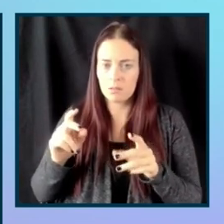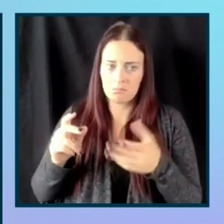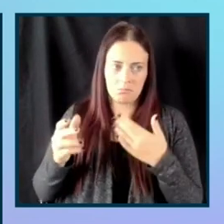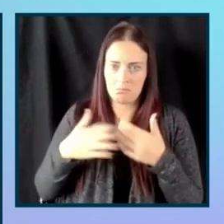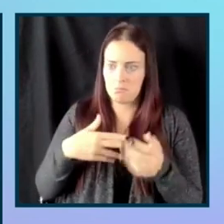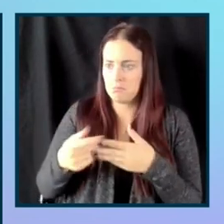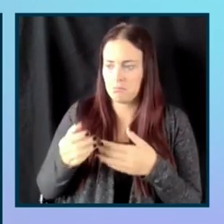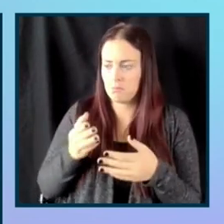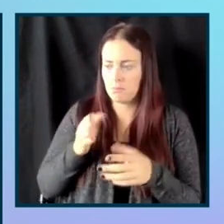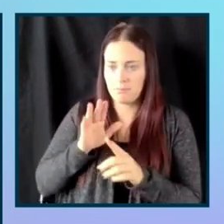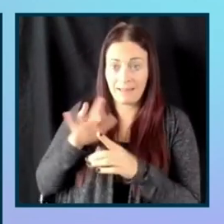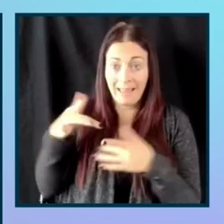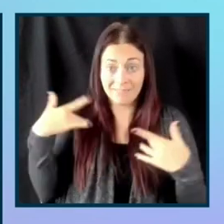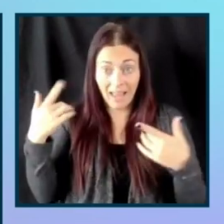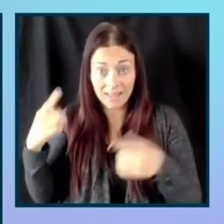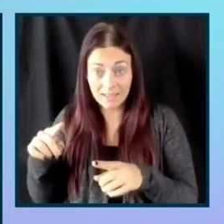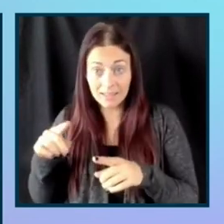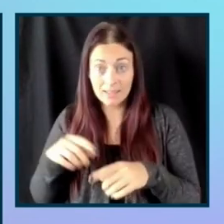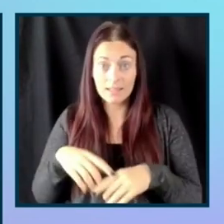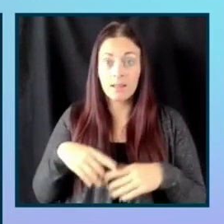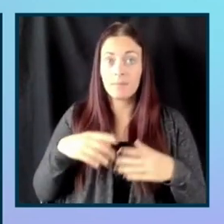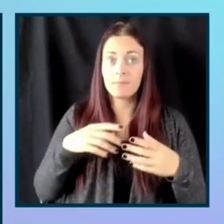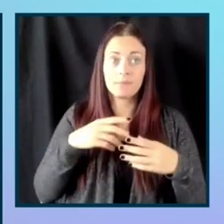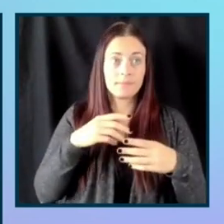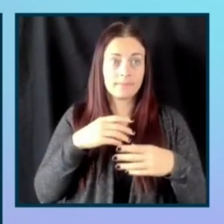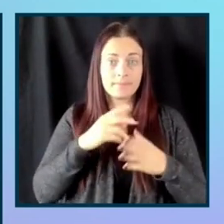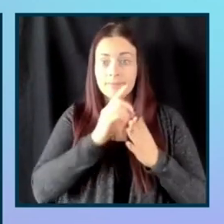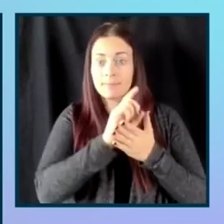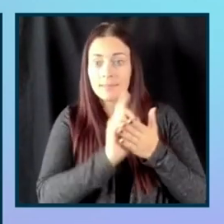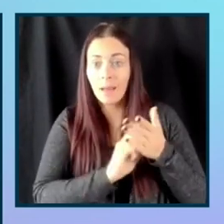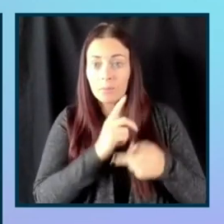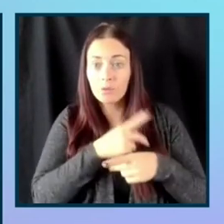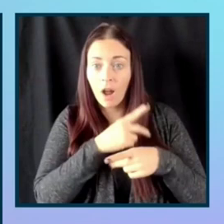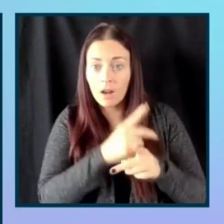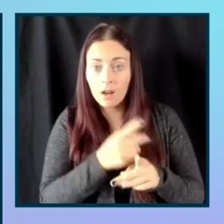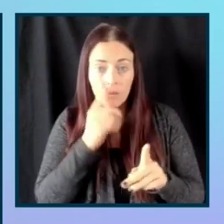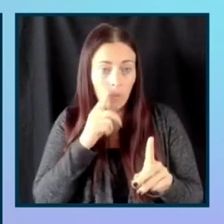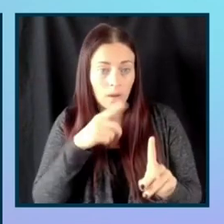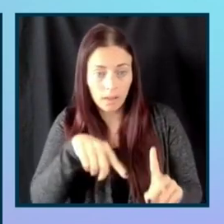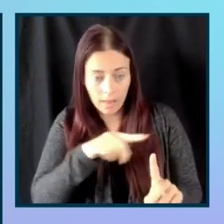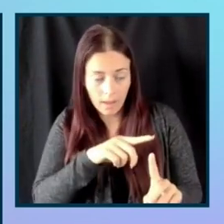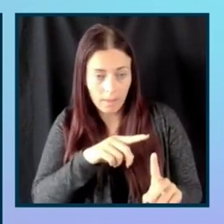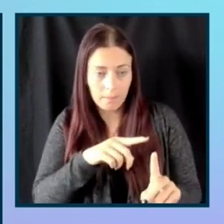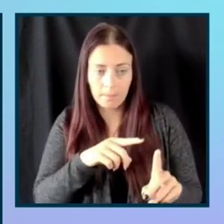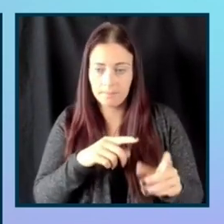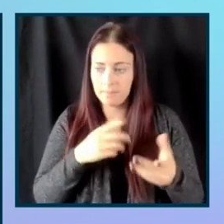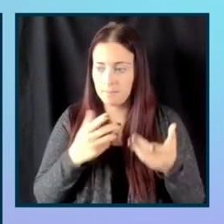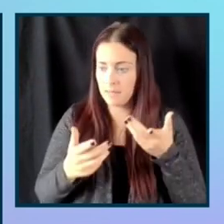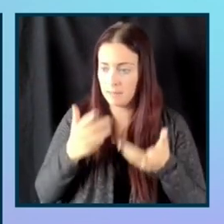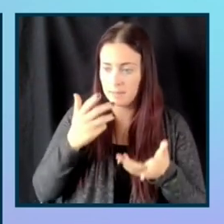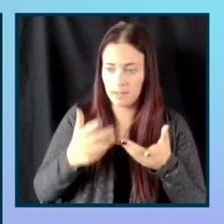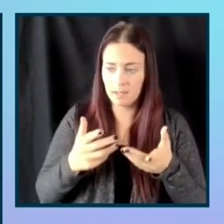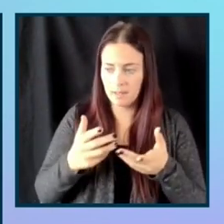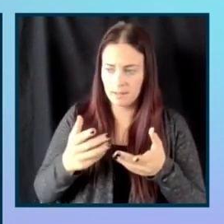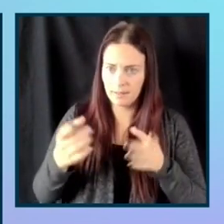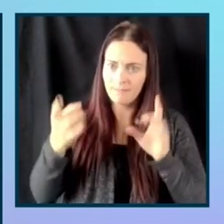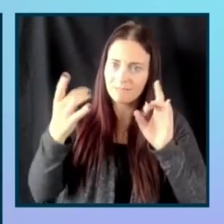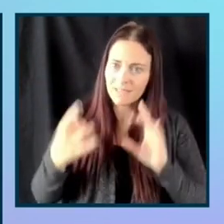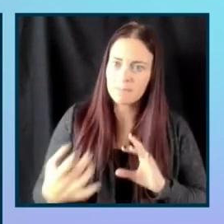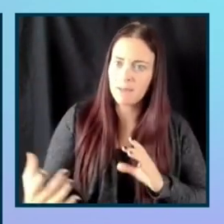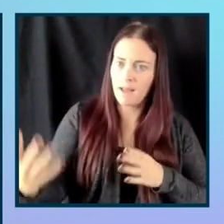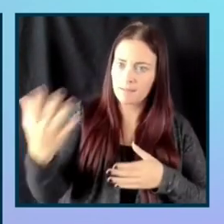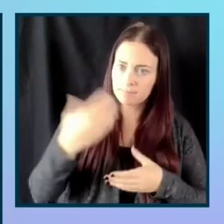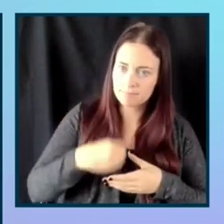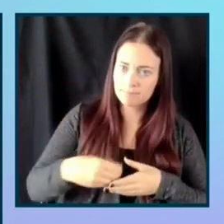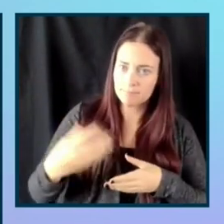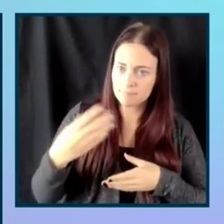their events, whether it's through like creating a product for them, or whether it is creating, getting their insight and input into bettering